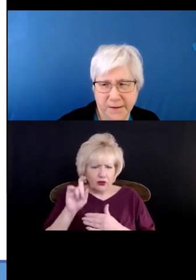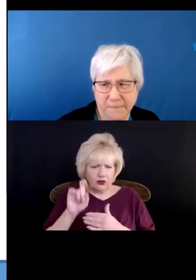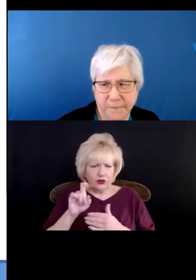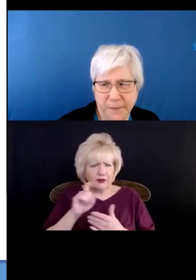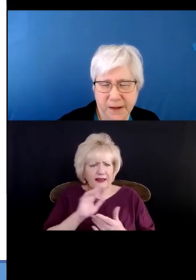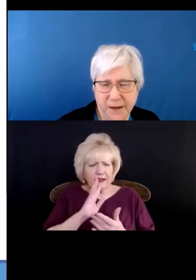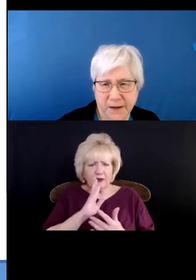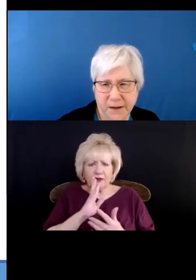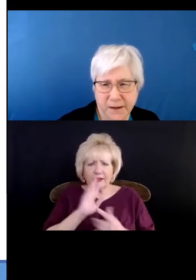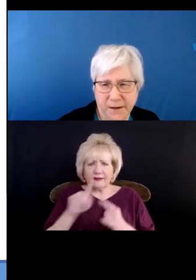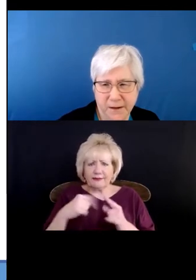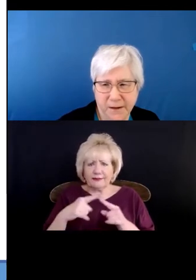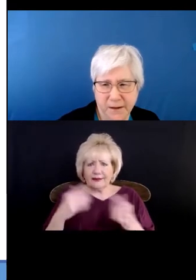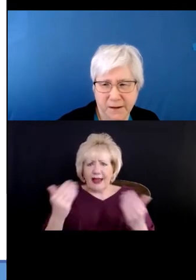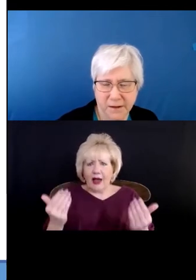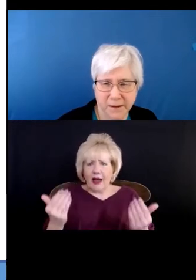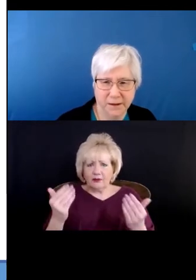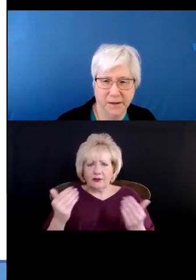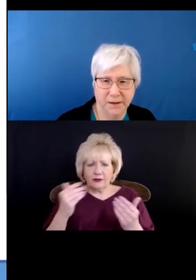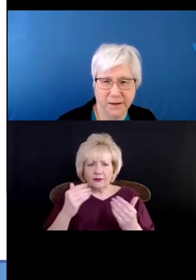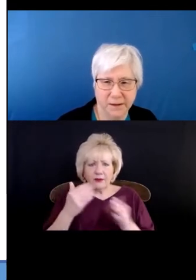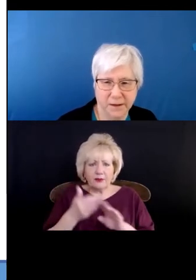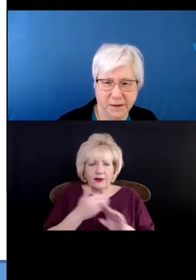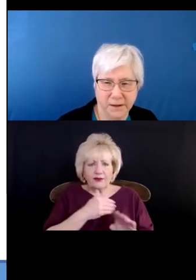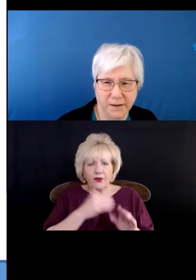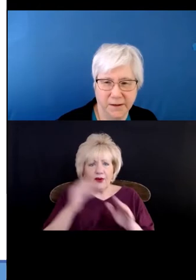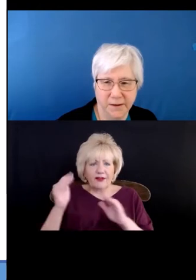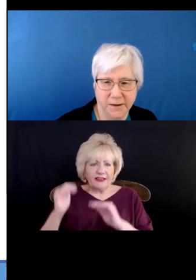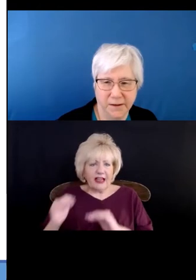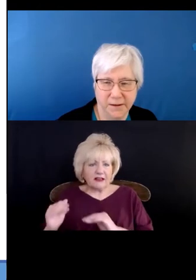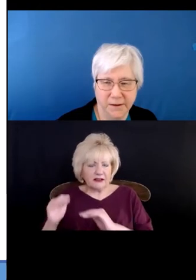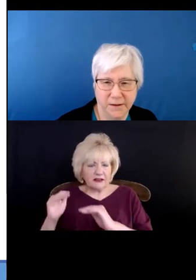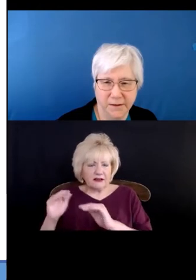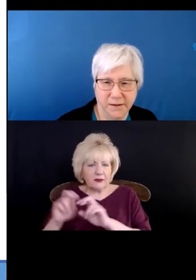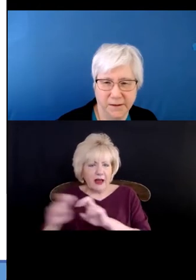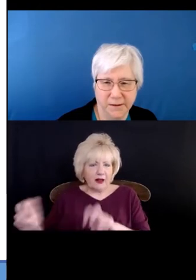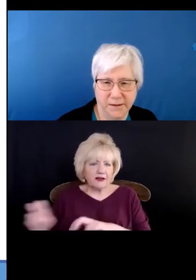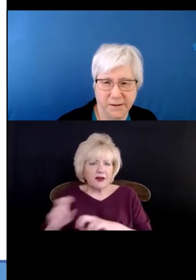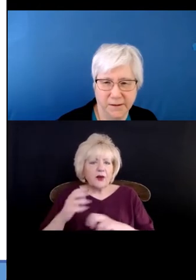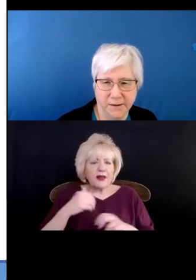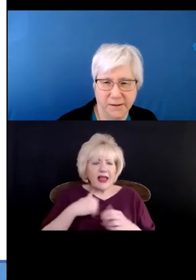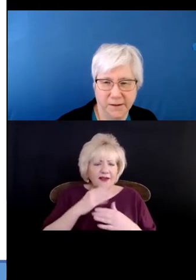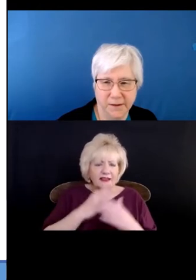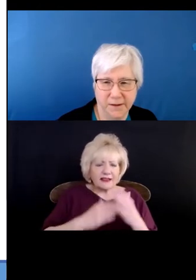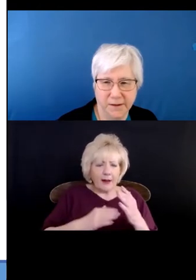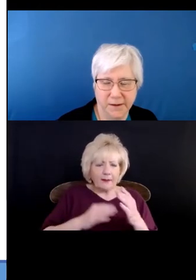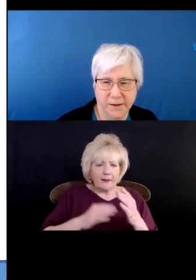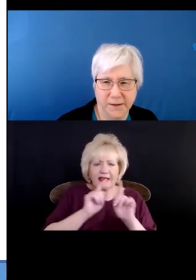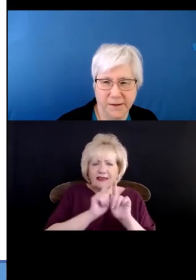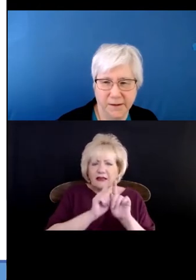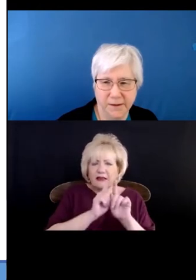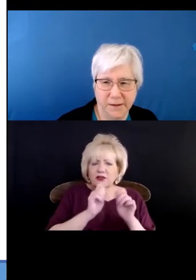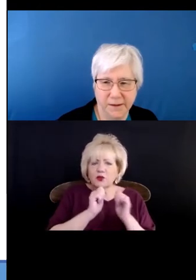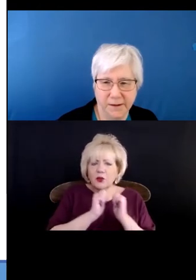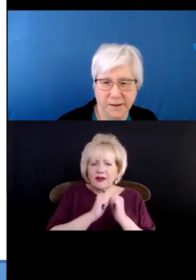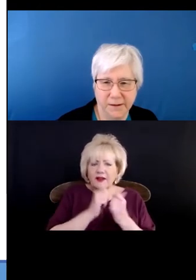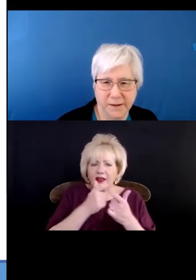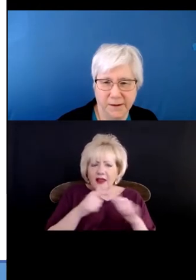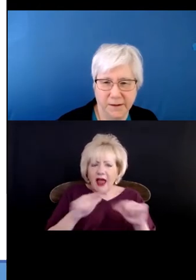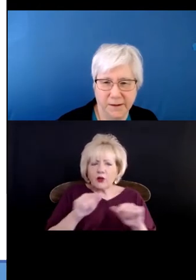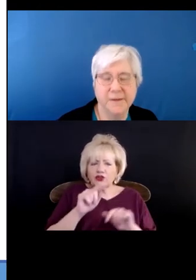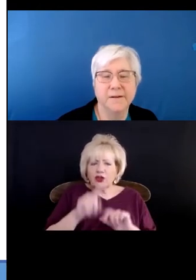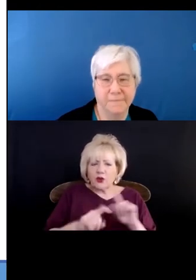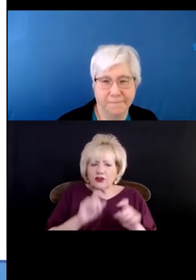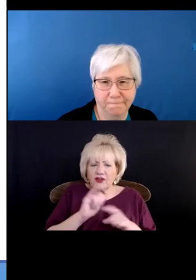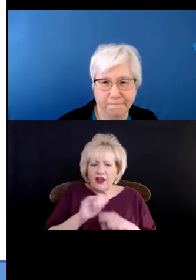next panelist because it seems some of our attendees have some questions about specific terms and languages that and language that you've used.